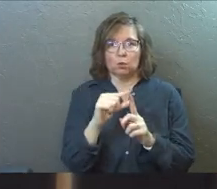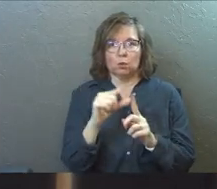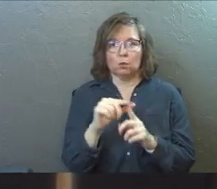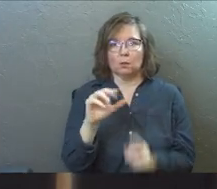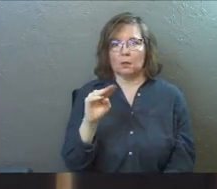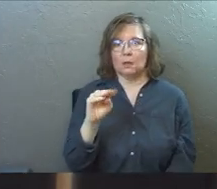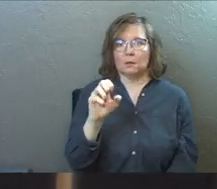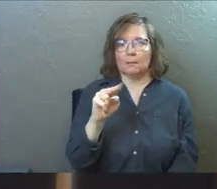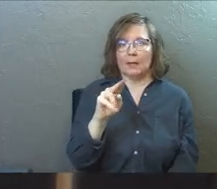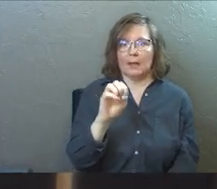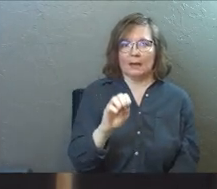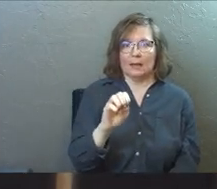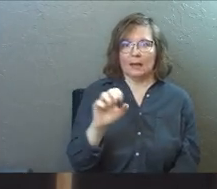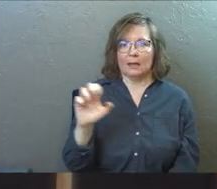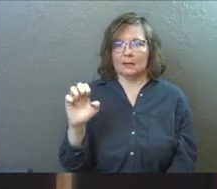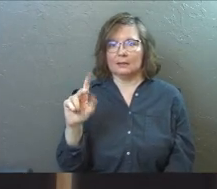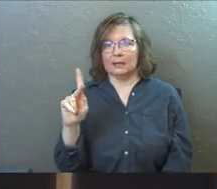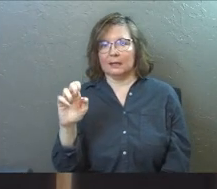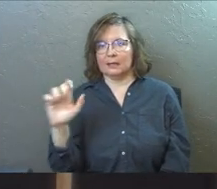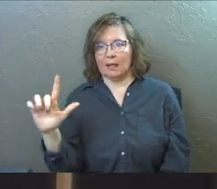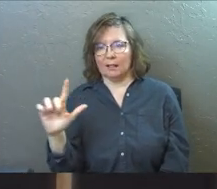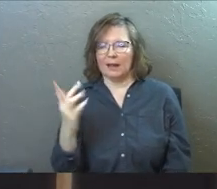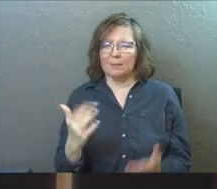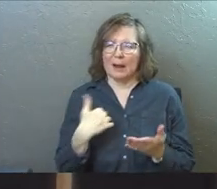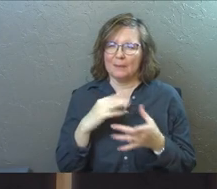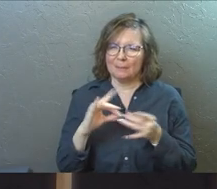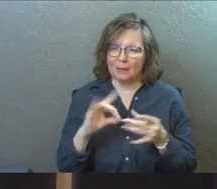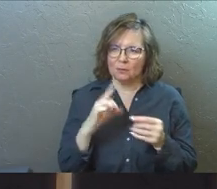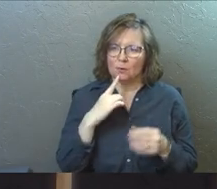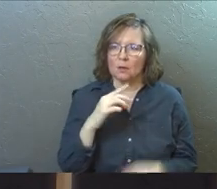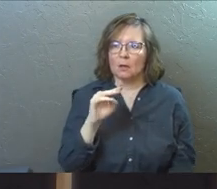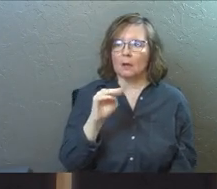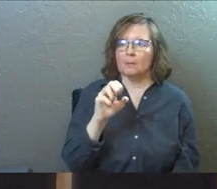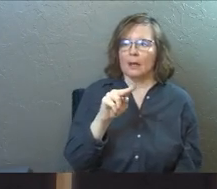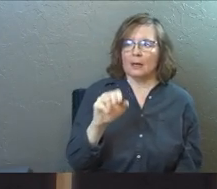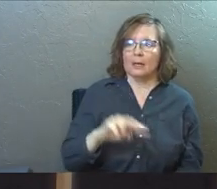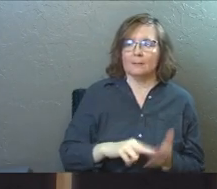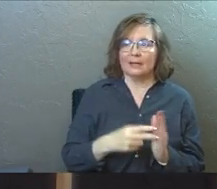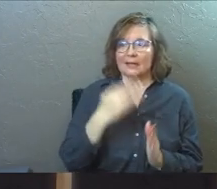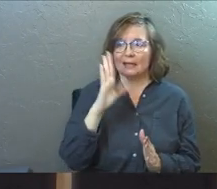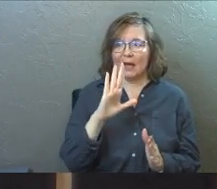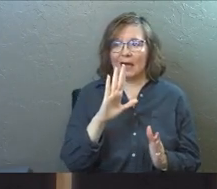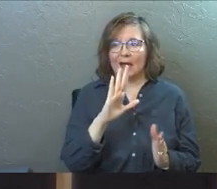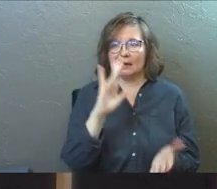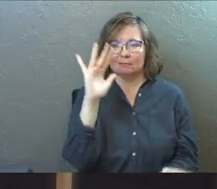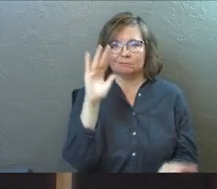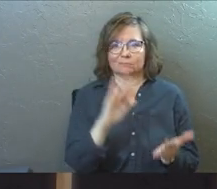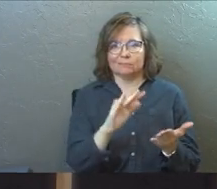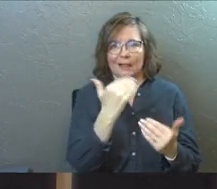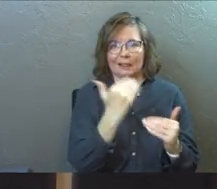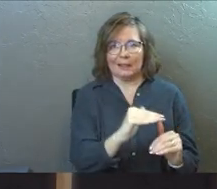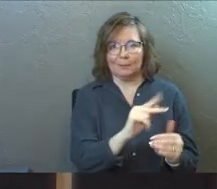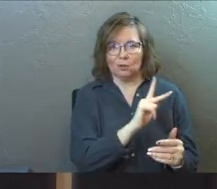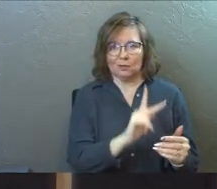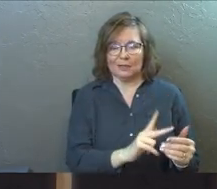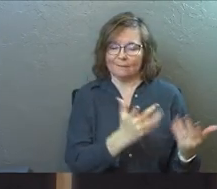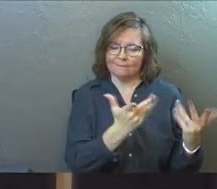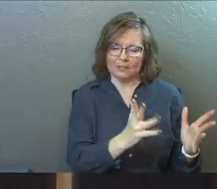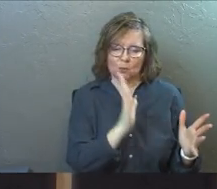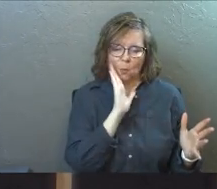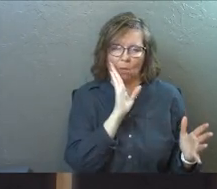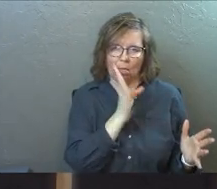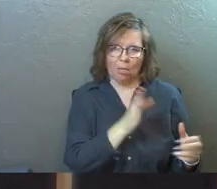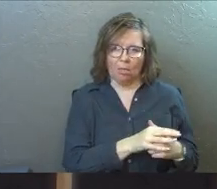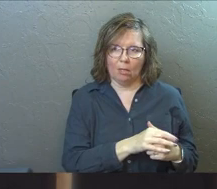Tekel, and I'm probably pronouncing those wrong. But Mene means God has numbered your kingdom, Belshazzar, and finished it.